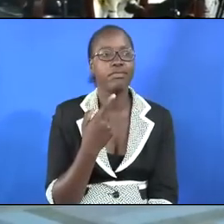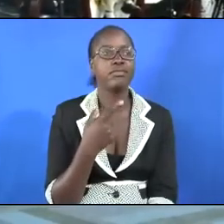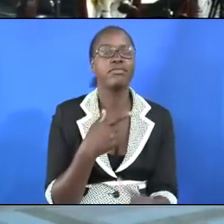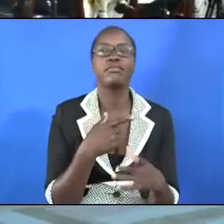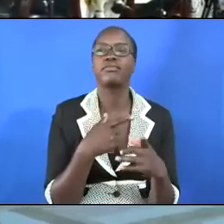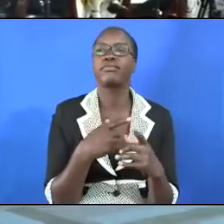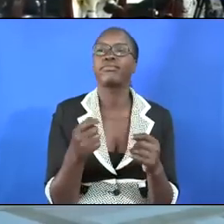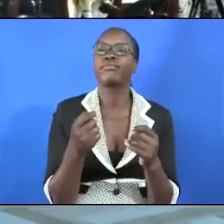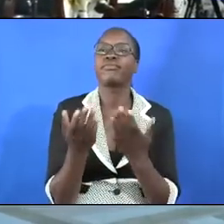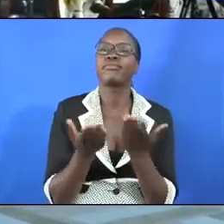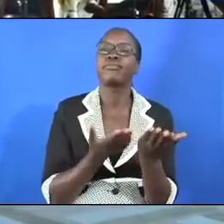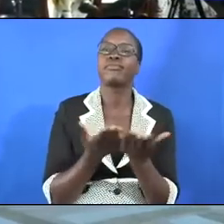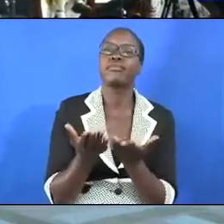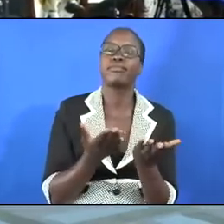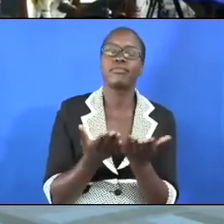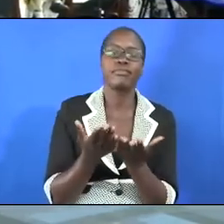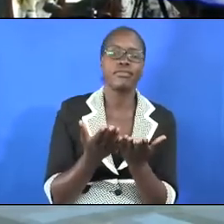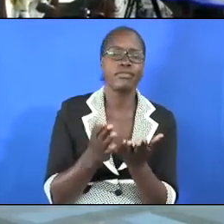and attend to me